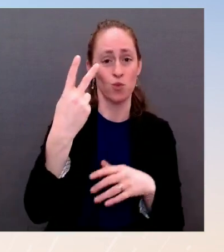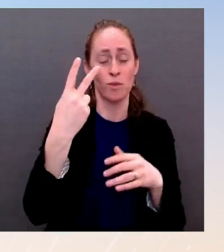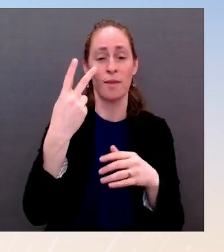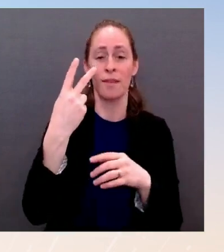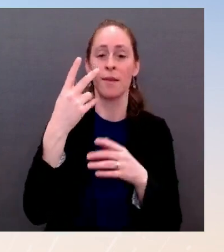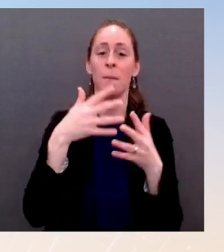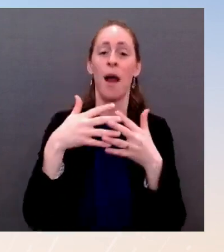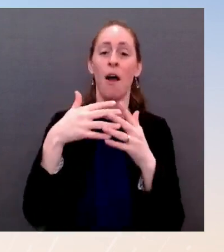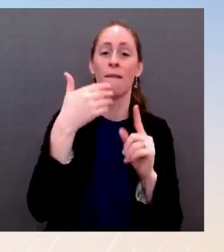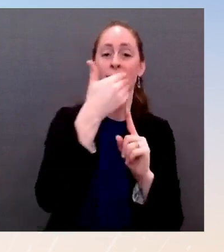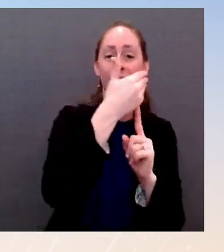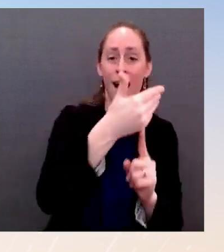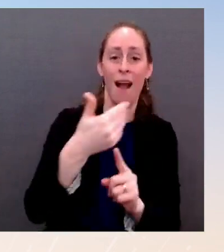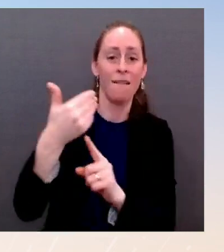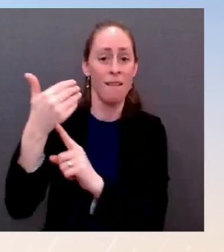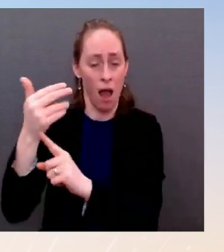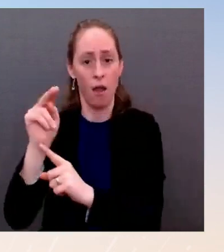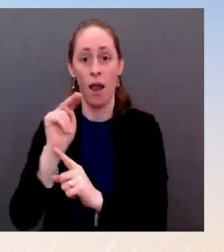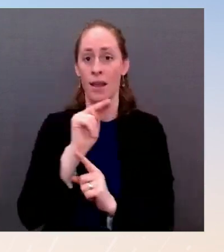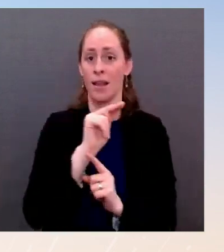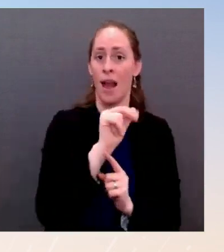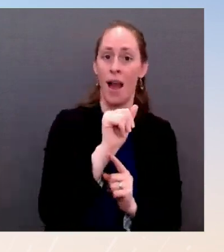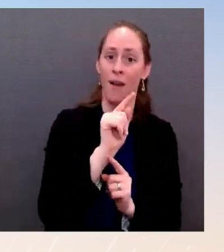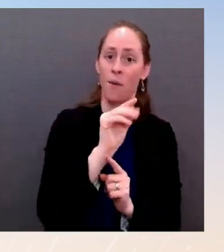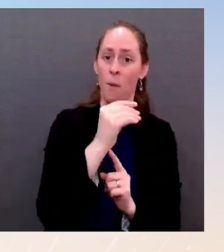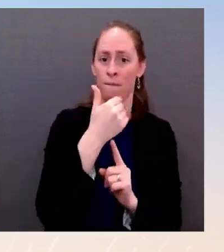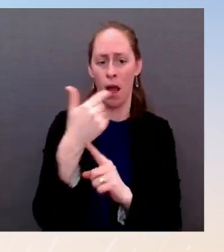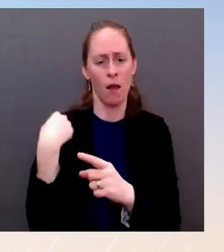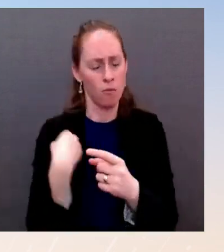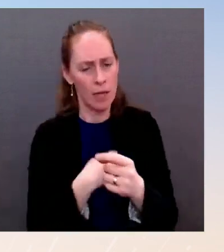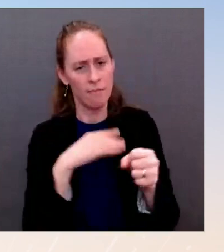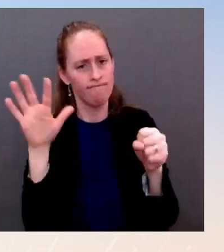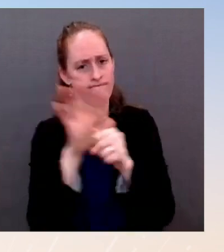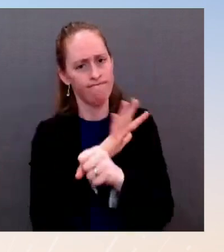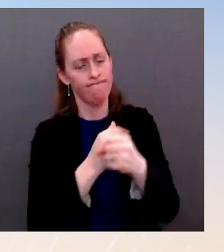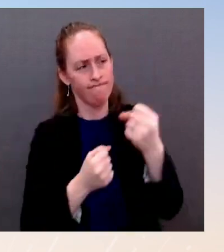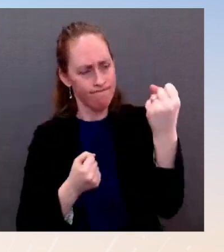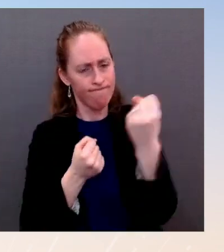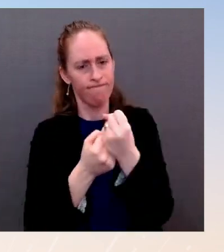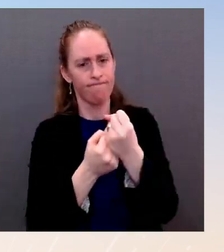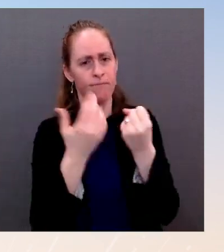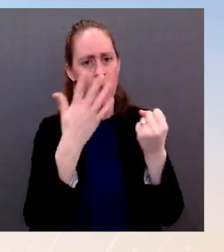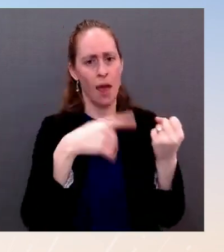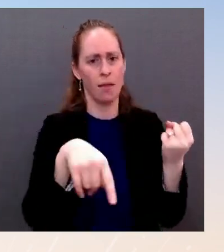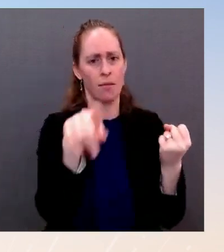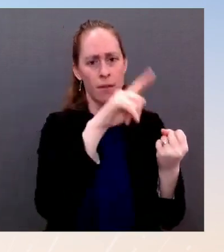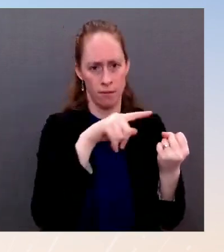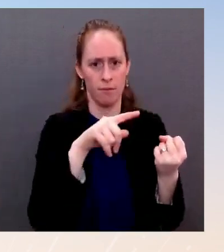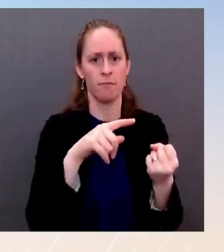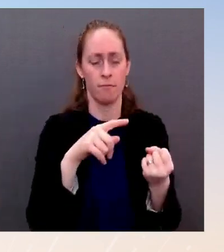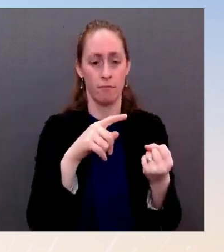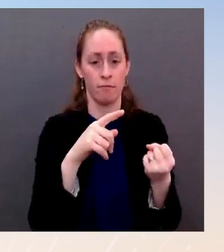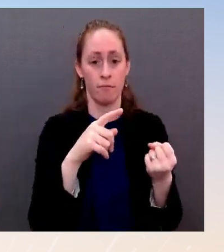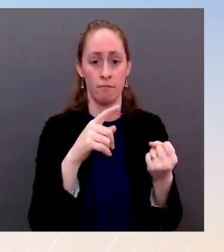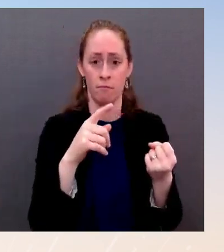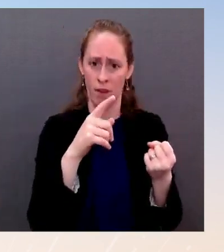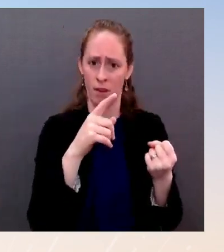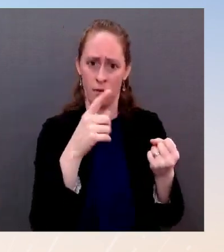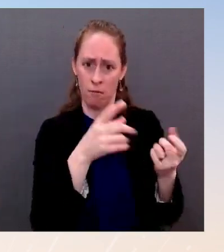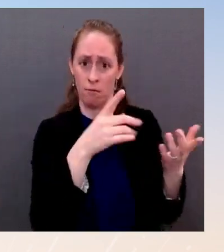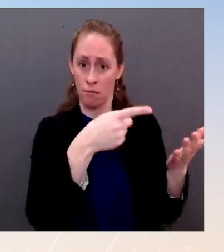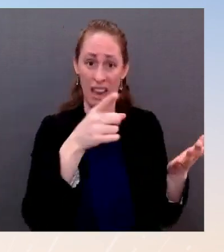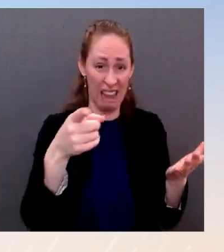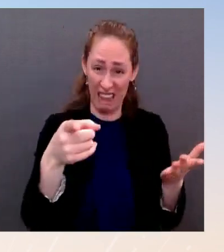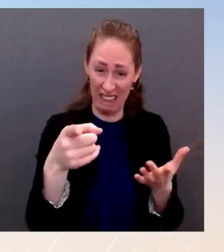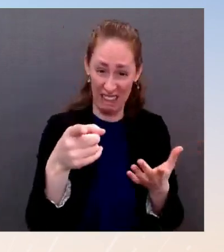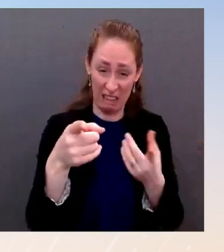allies. And you don't have to take it from me. You can talk to the President of Poland or the President of Romania about the satisfaction they have with the